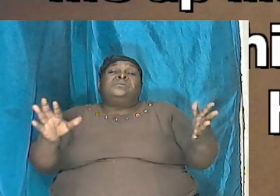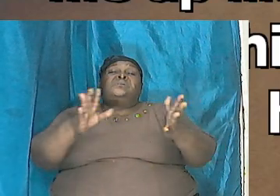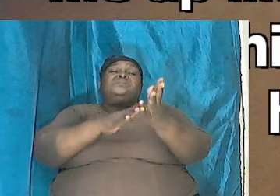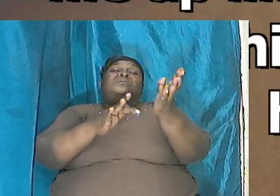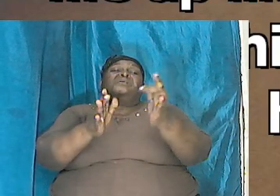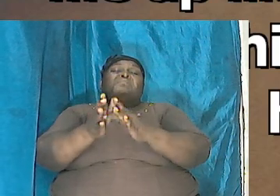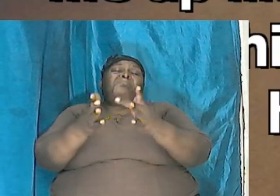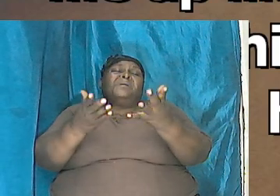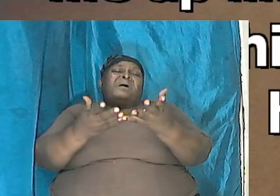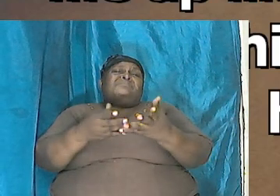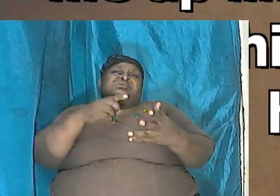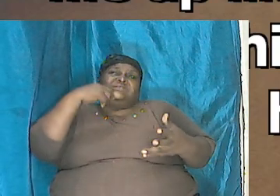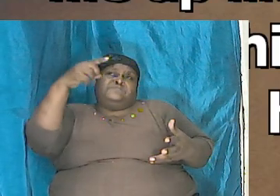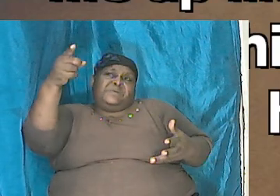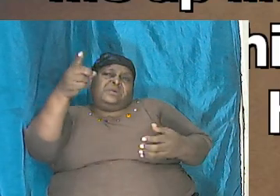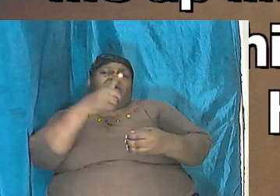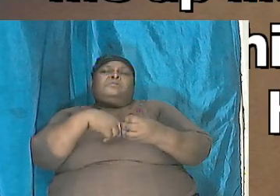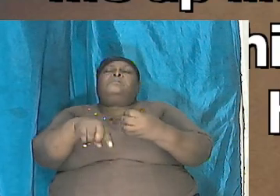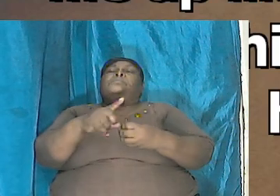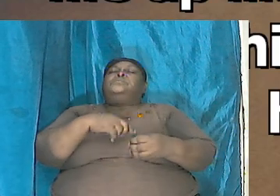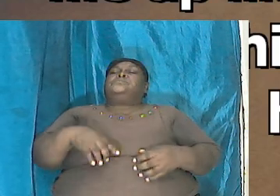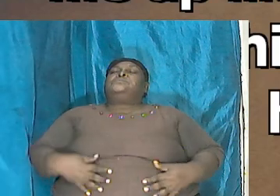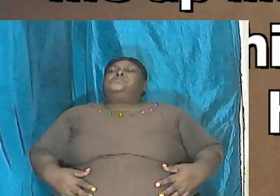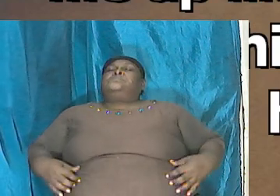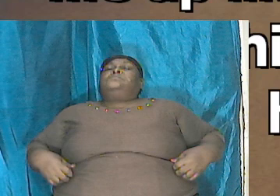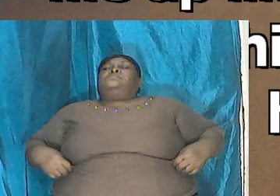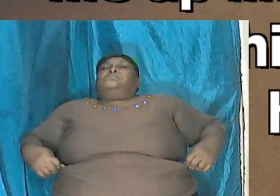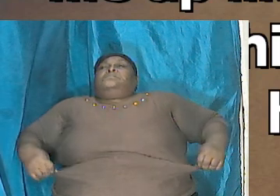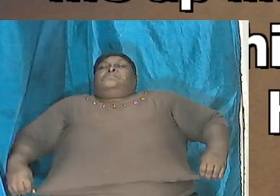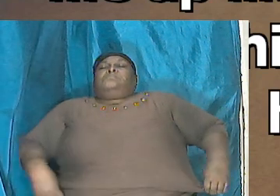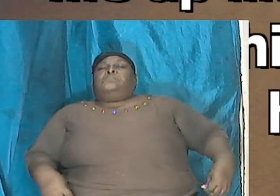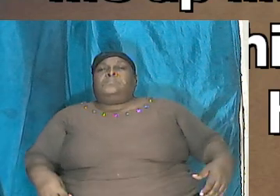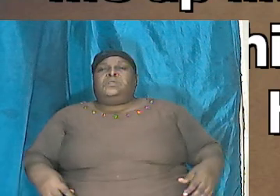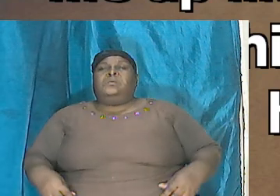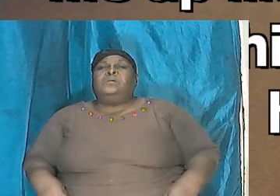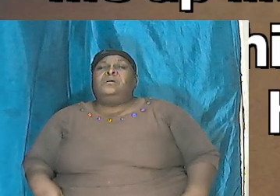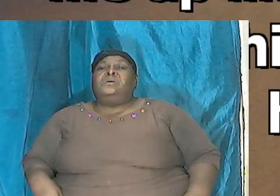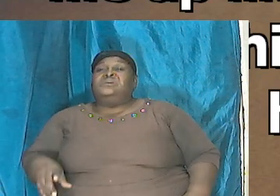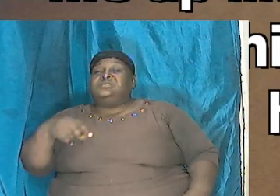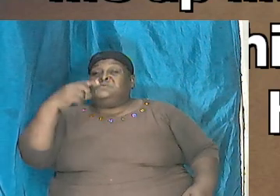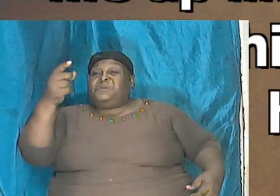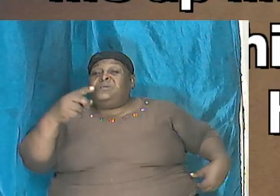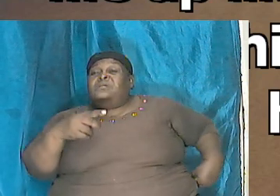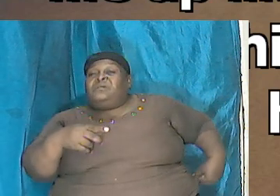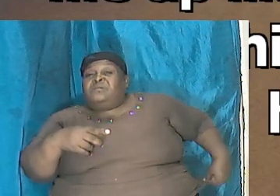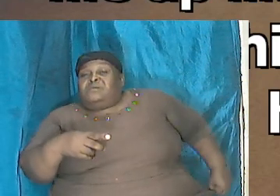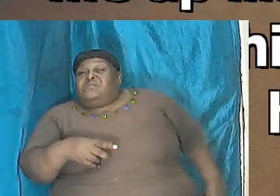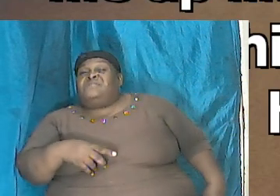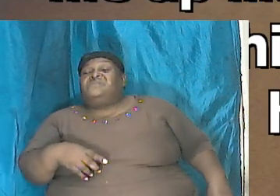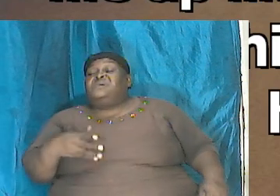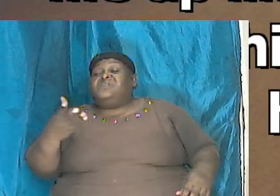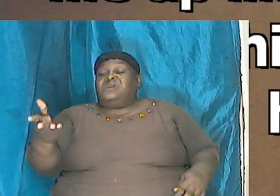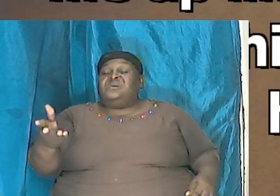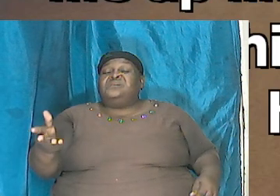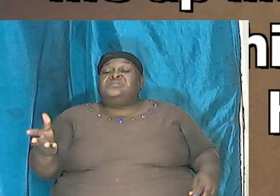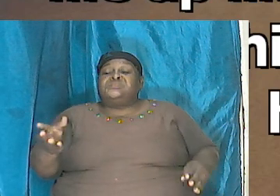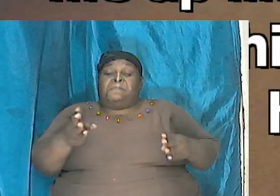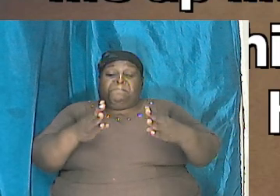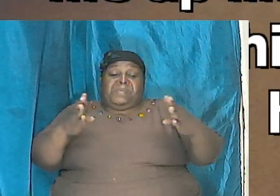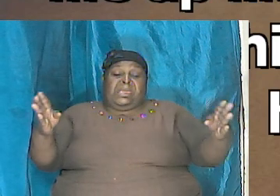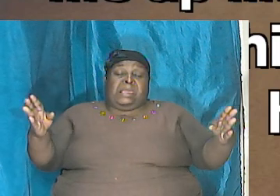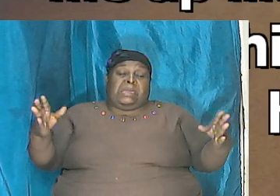bible is talking about it mention these beasts it literally